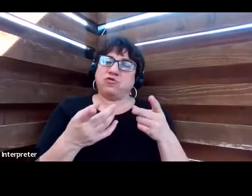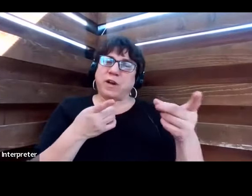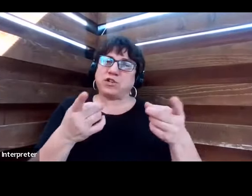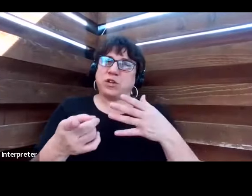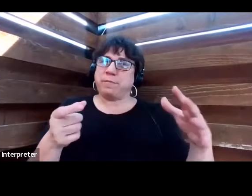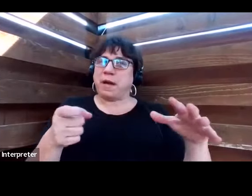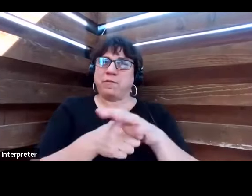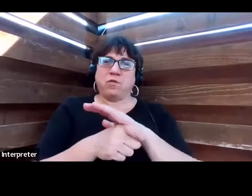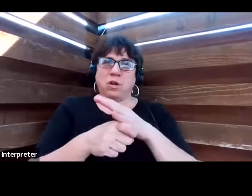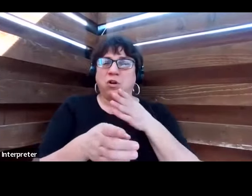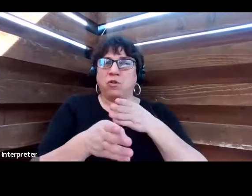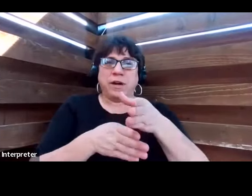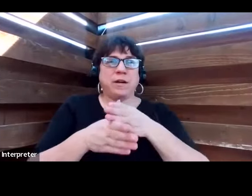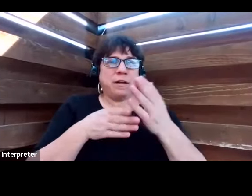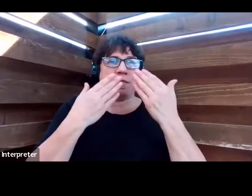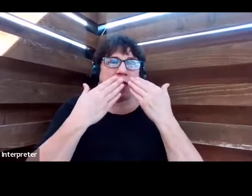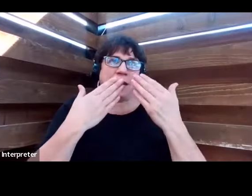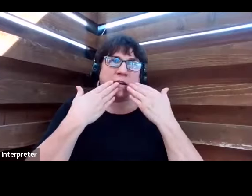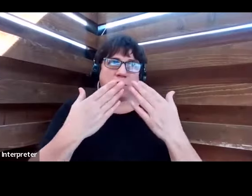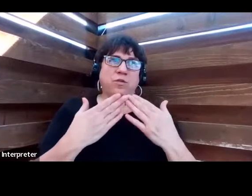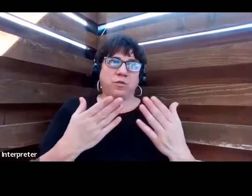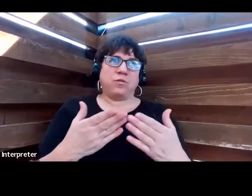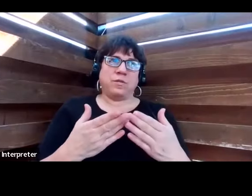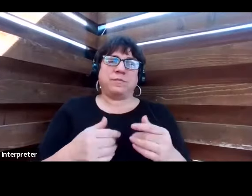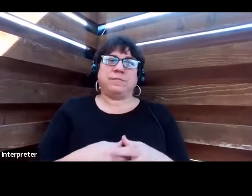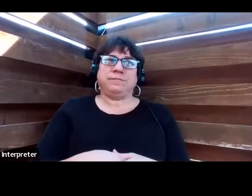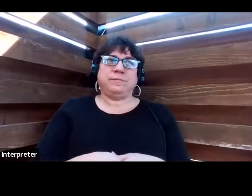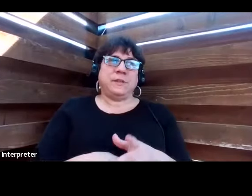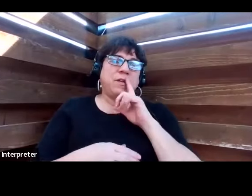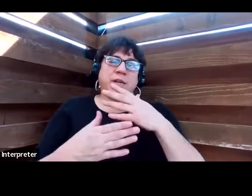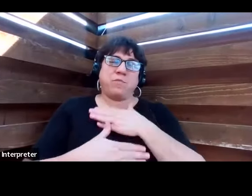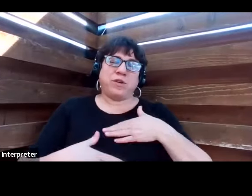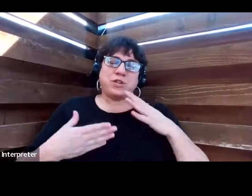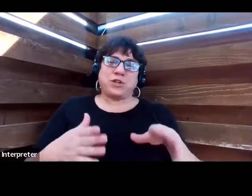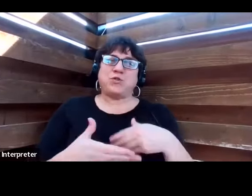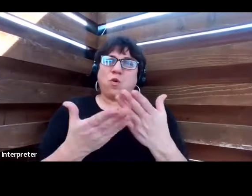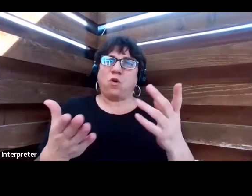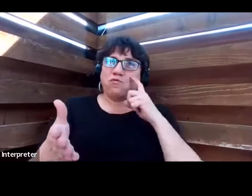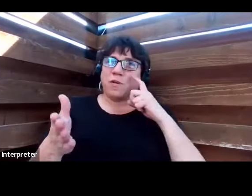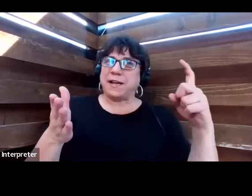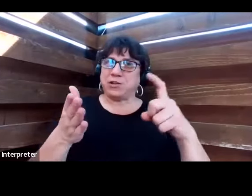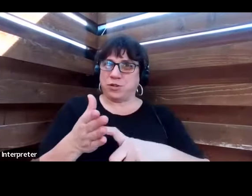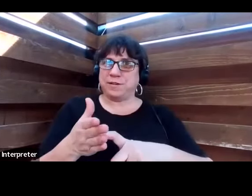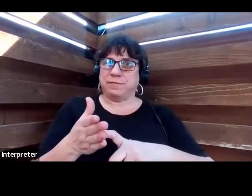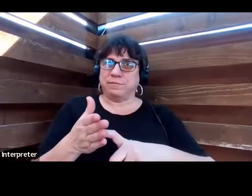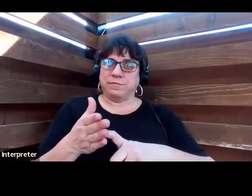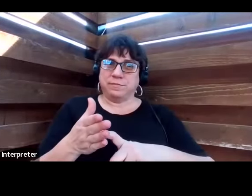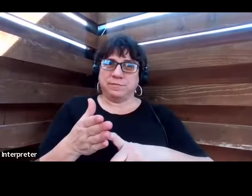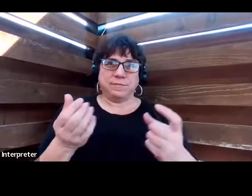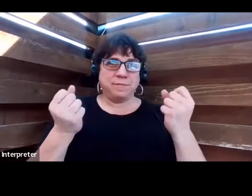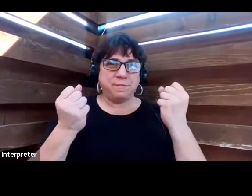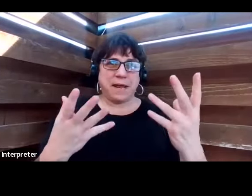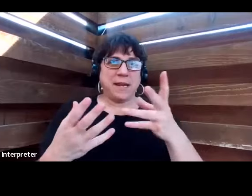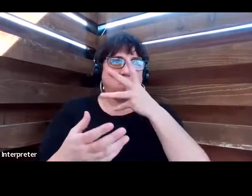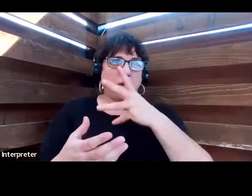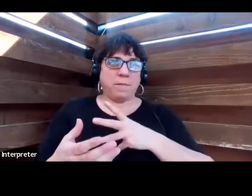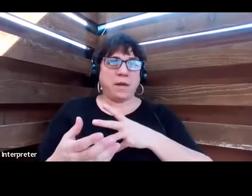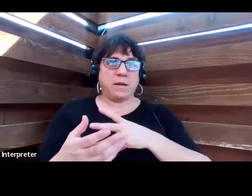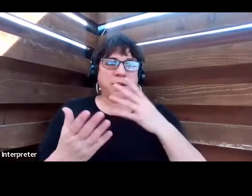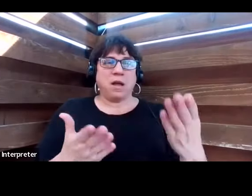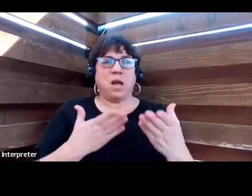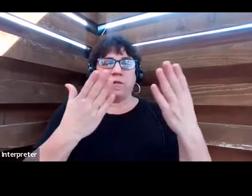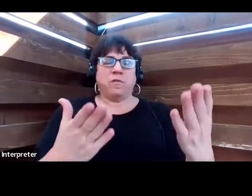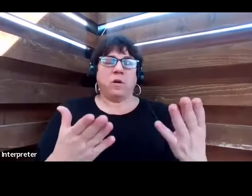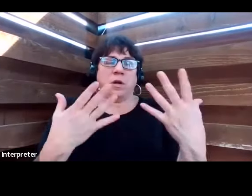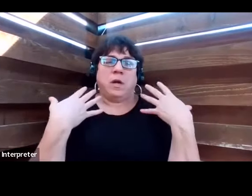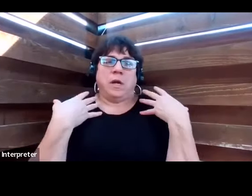So thank you and my hats off to all of you. It's a recognition that many women offer healing and